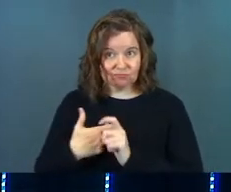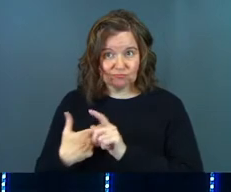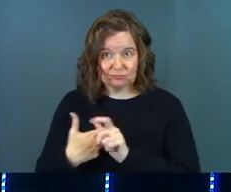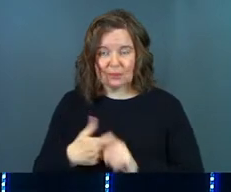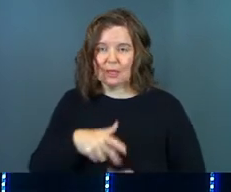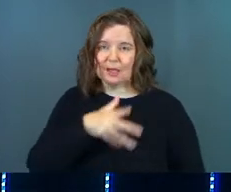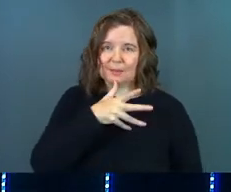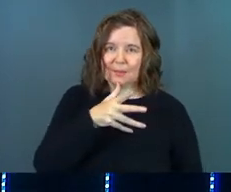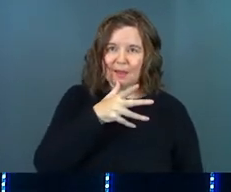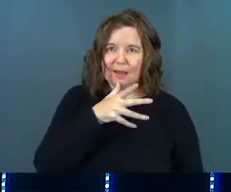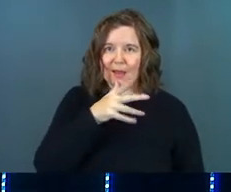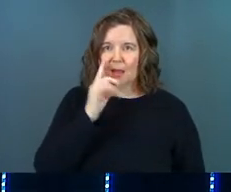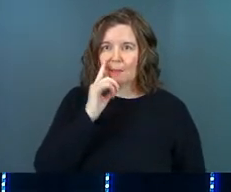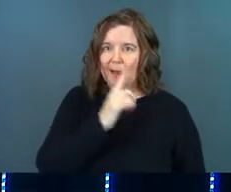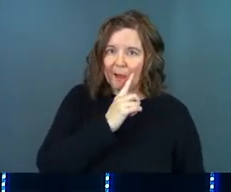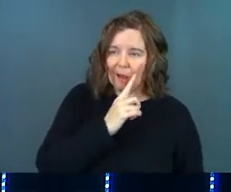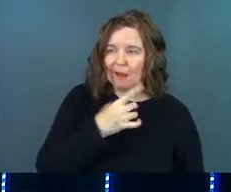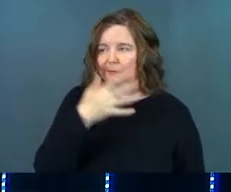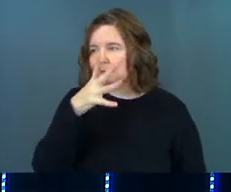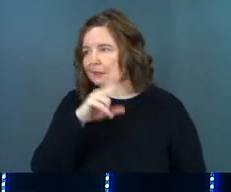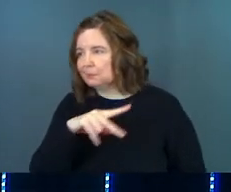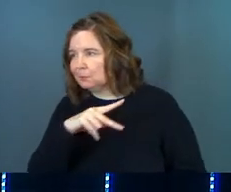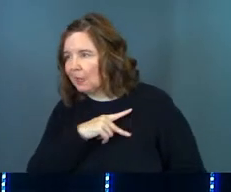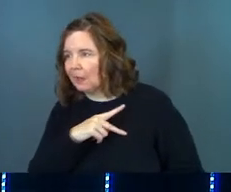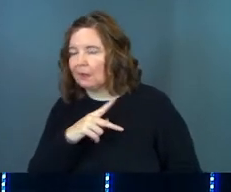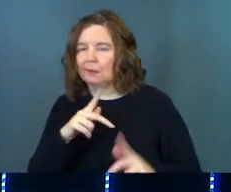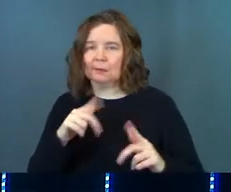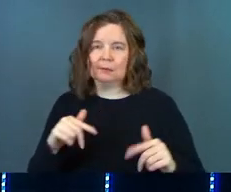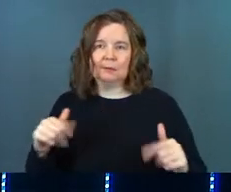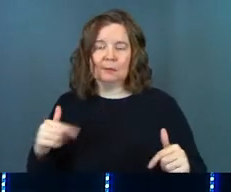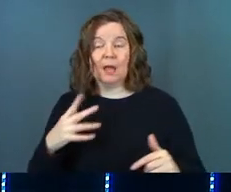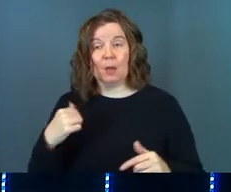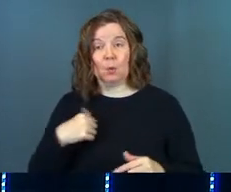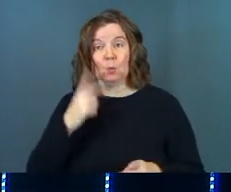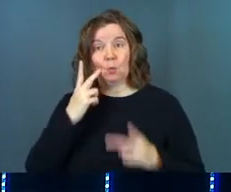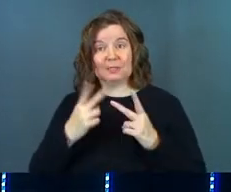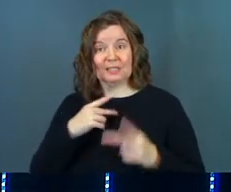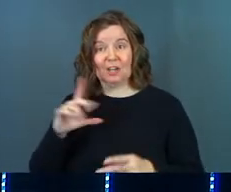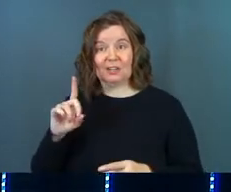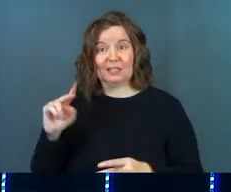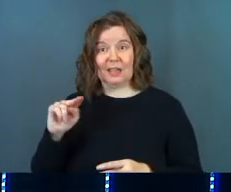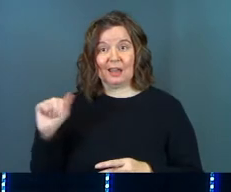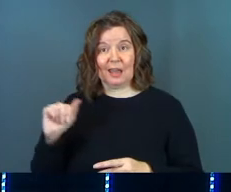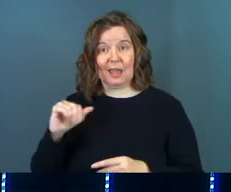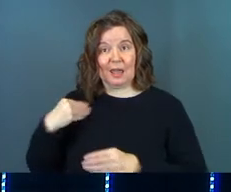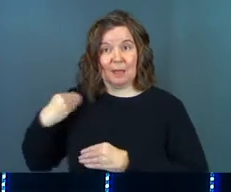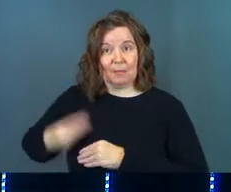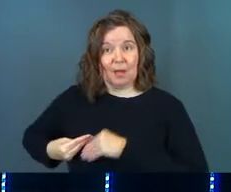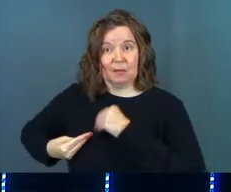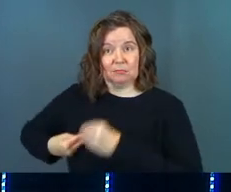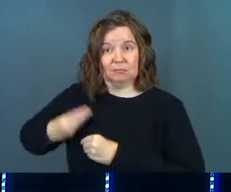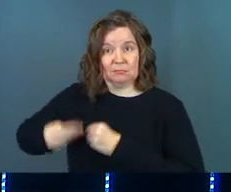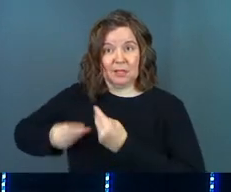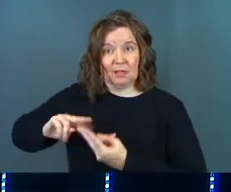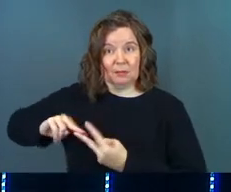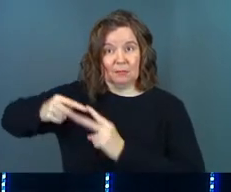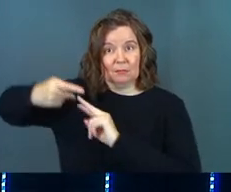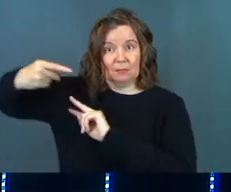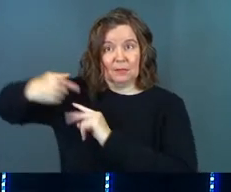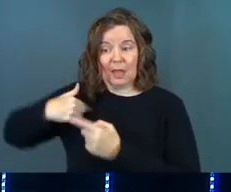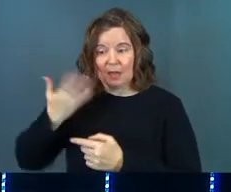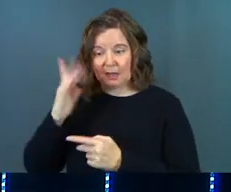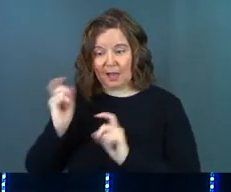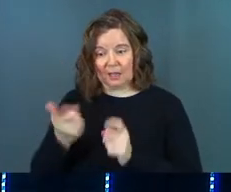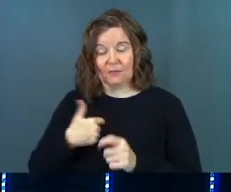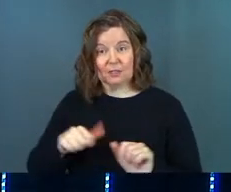And mom's eyes and dad's personality. And we see our DNA pass on and God gave us the ability